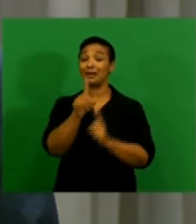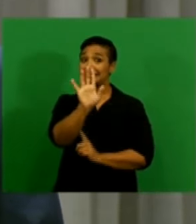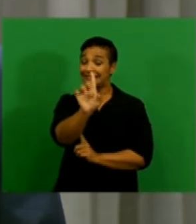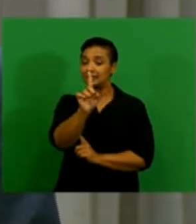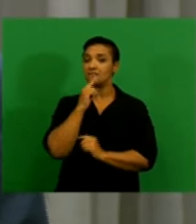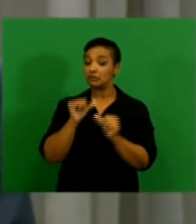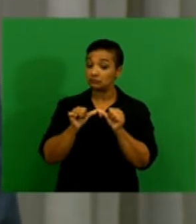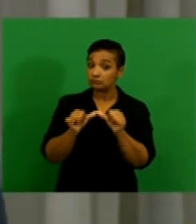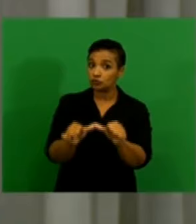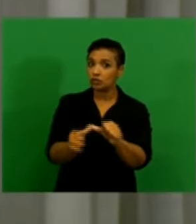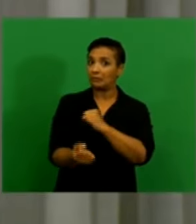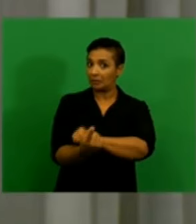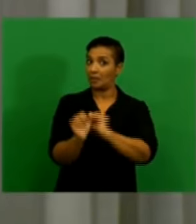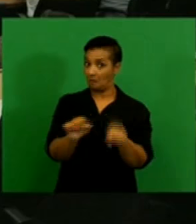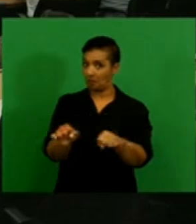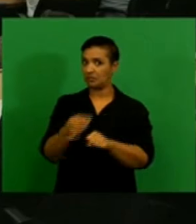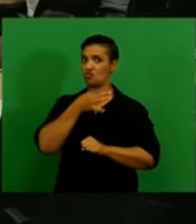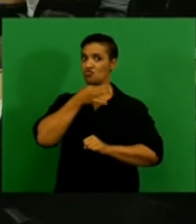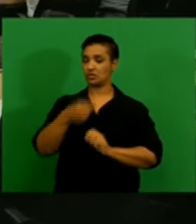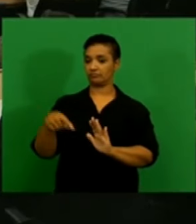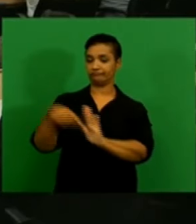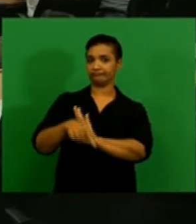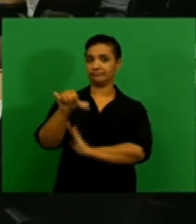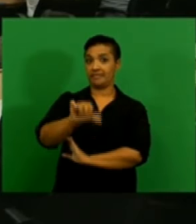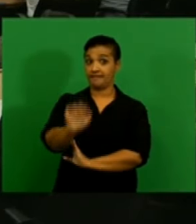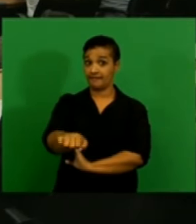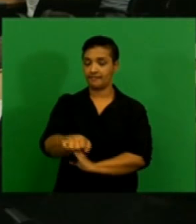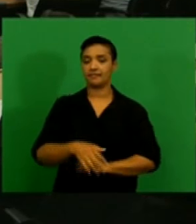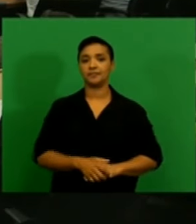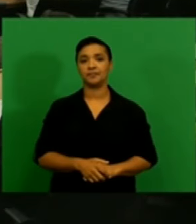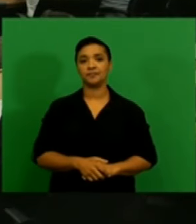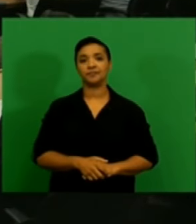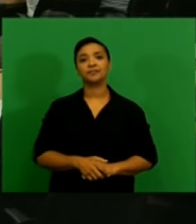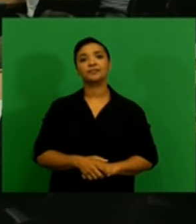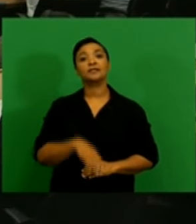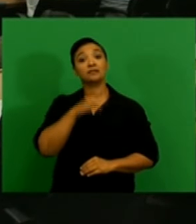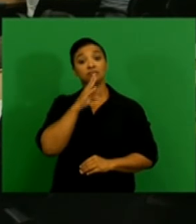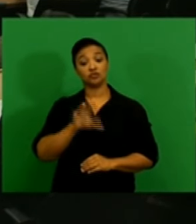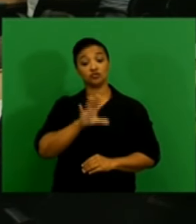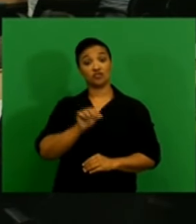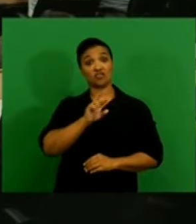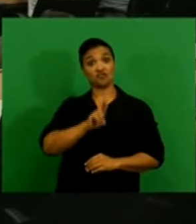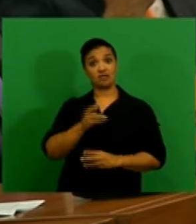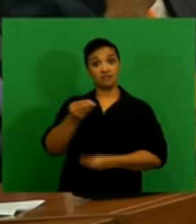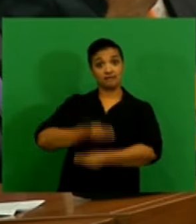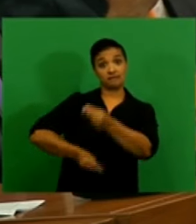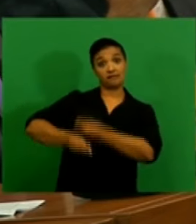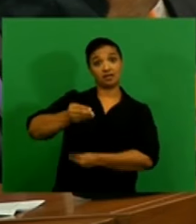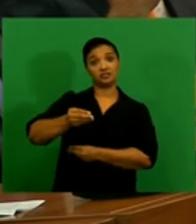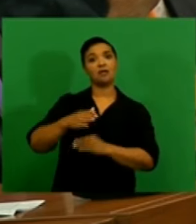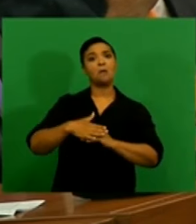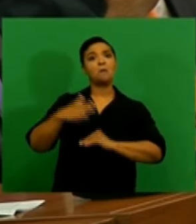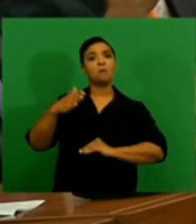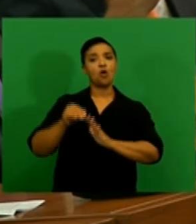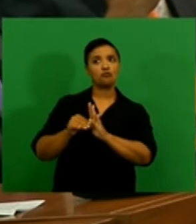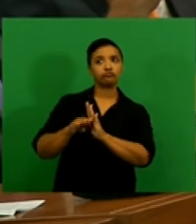in the coming months. The limited response of the rent exchange rate to the increase